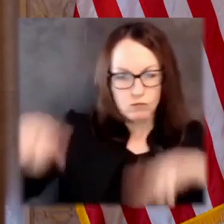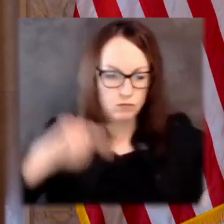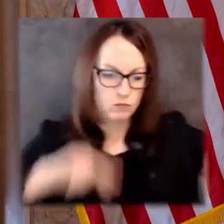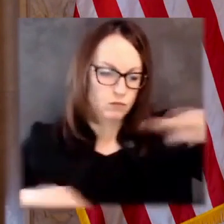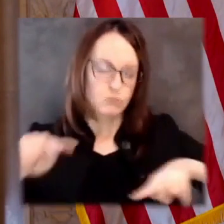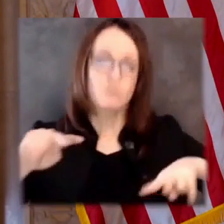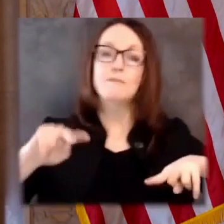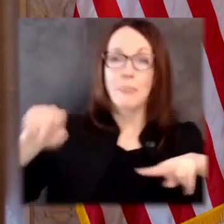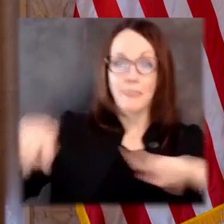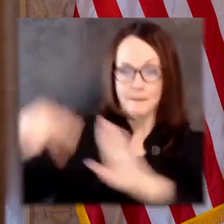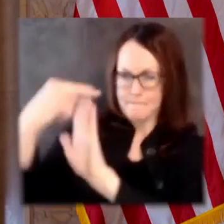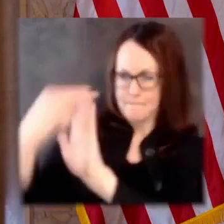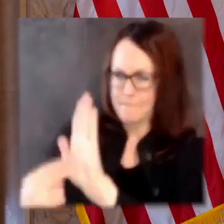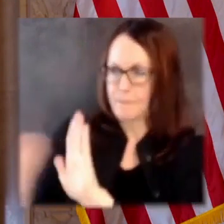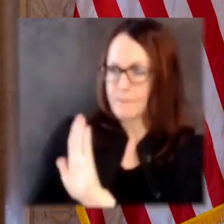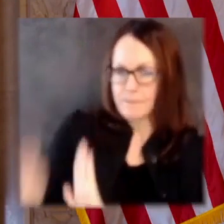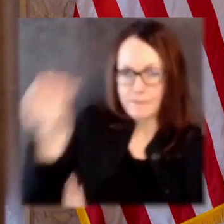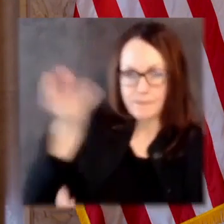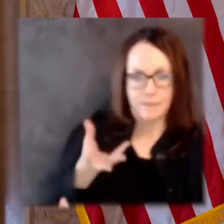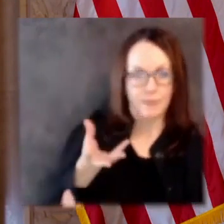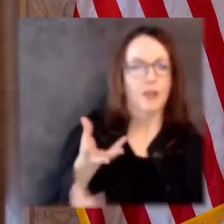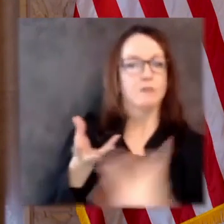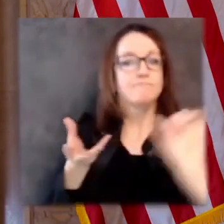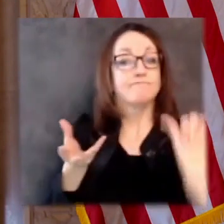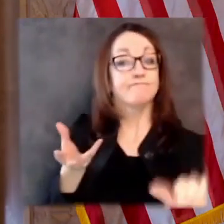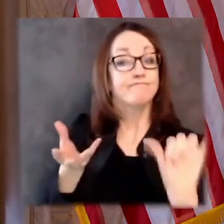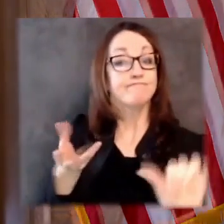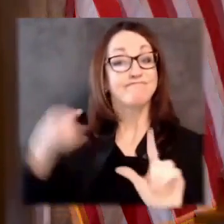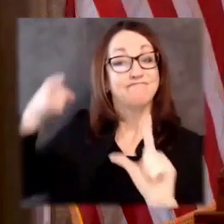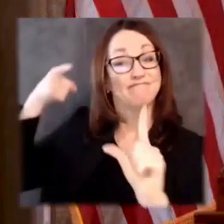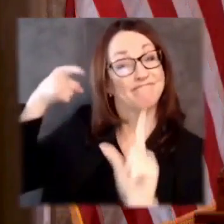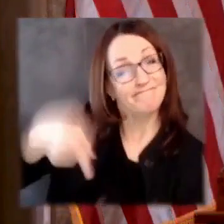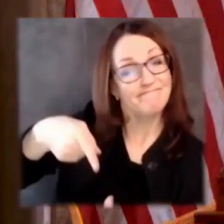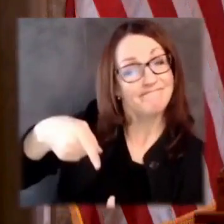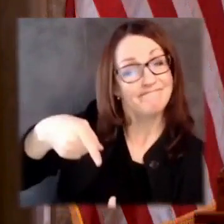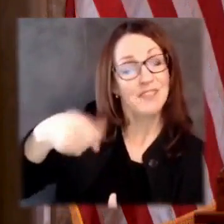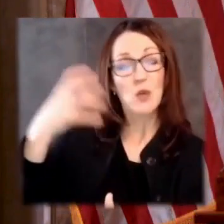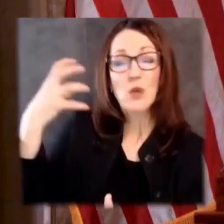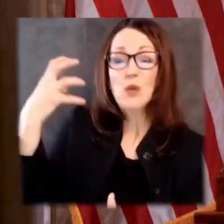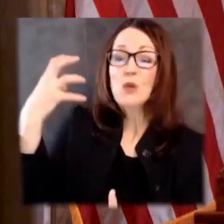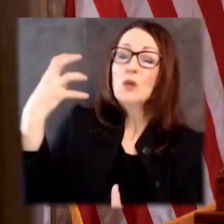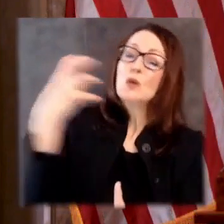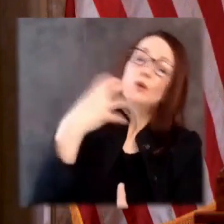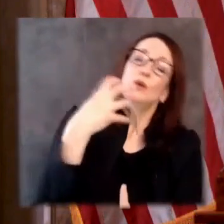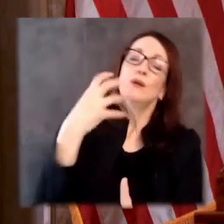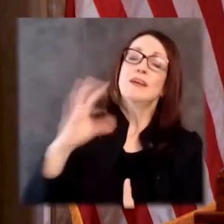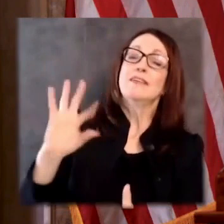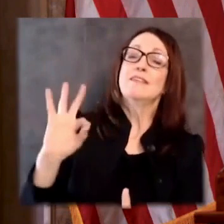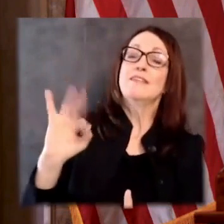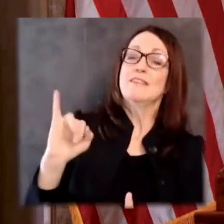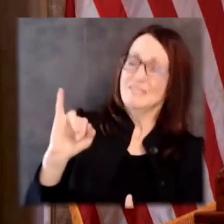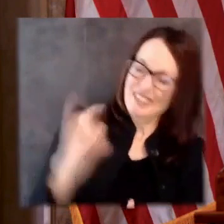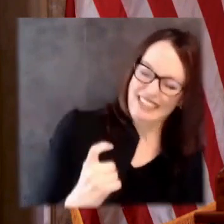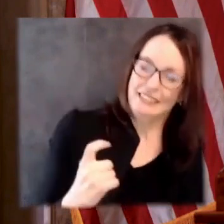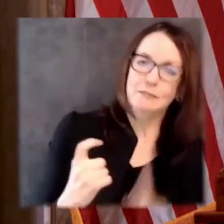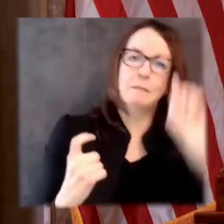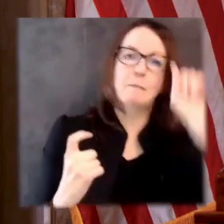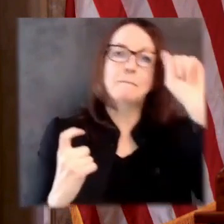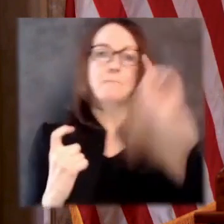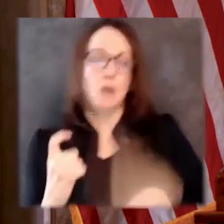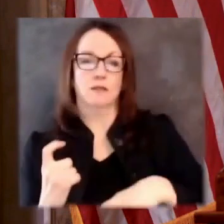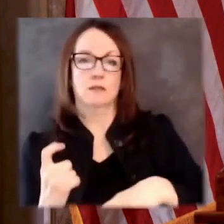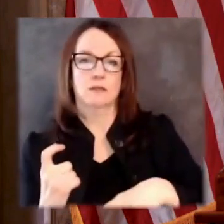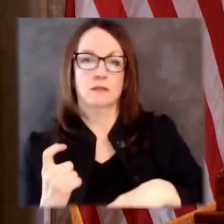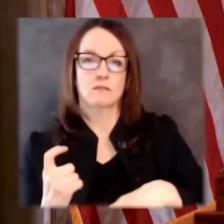priorities to begin our economic recovery, saying this, fixing broadband in Wisconsin is not a moonshot.